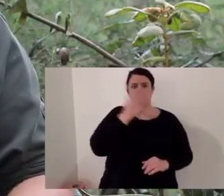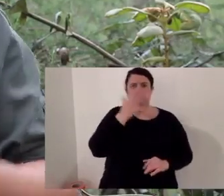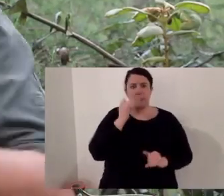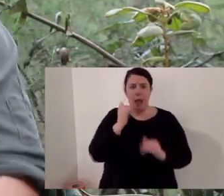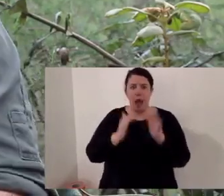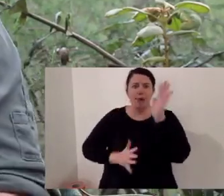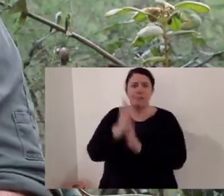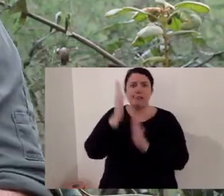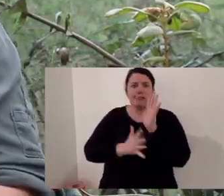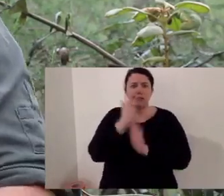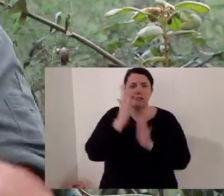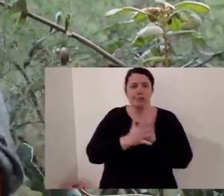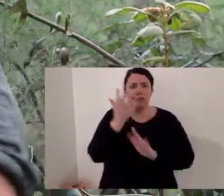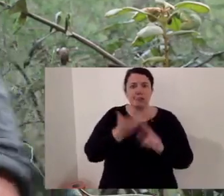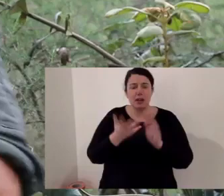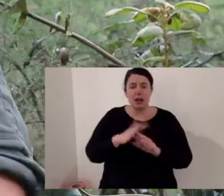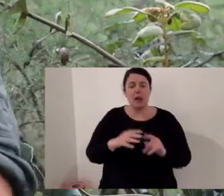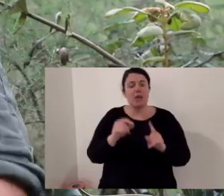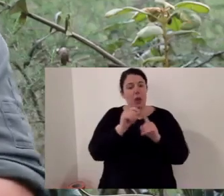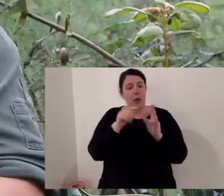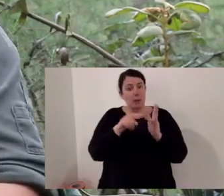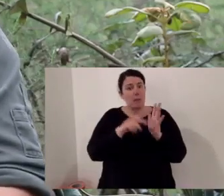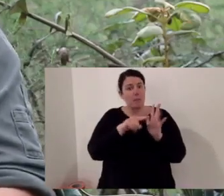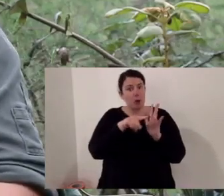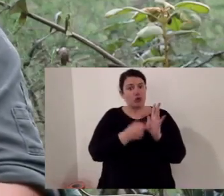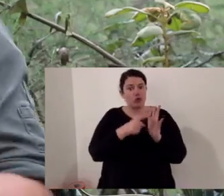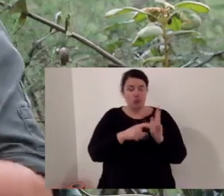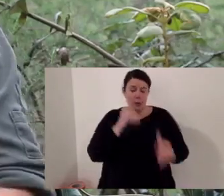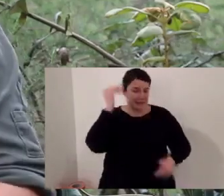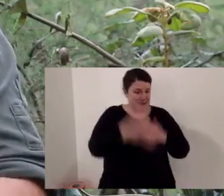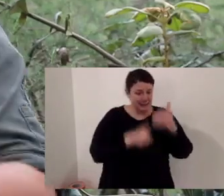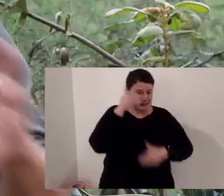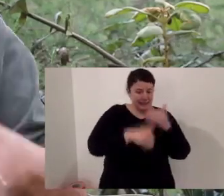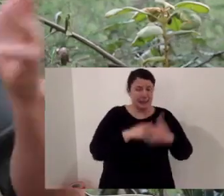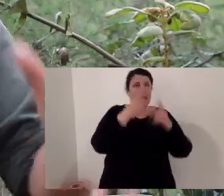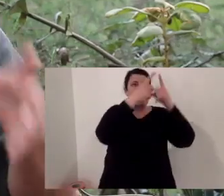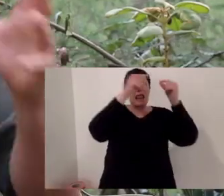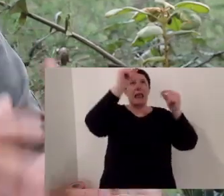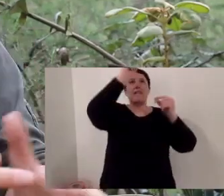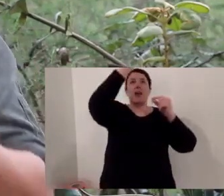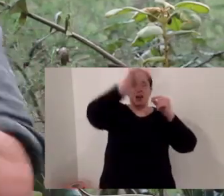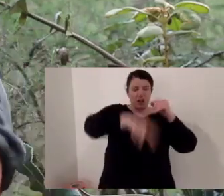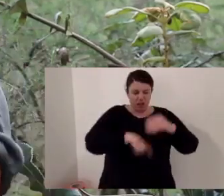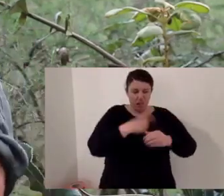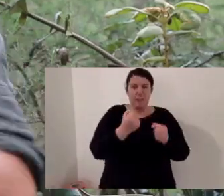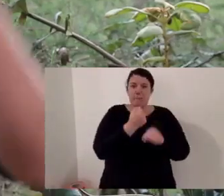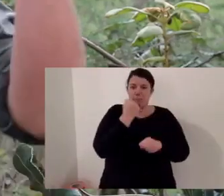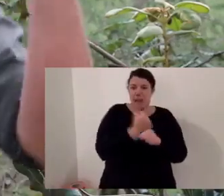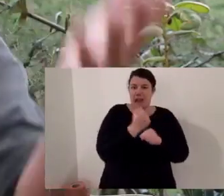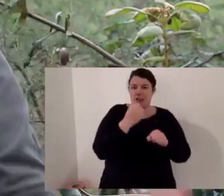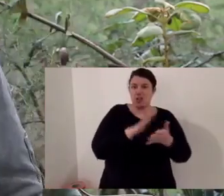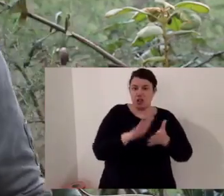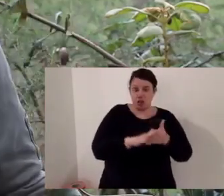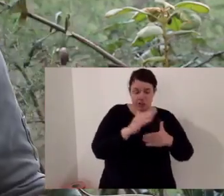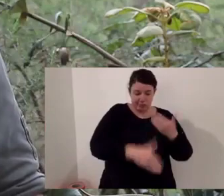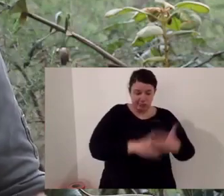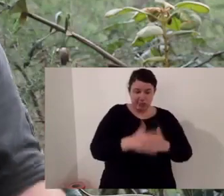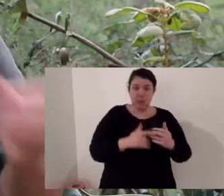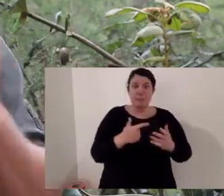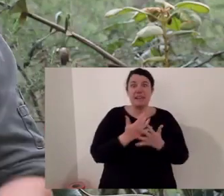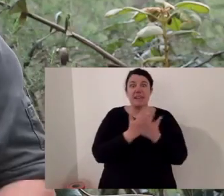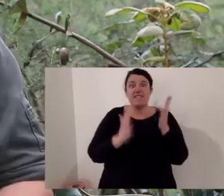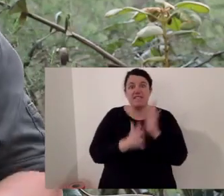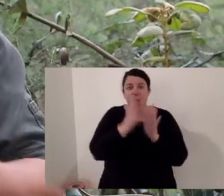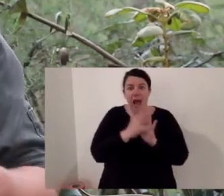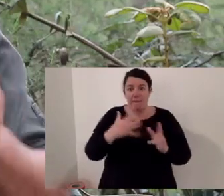think where you have a potteroo that digs through the ground all the time and helps turning leaves and bark and debris to dirt it reduces the fire load.